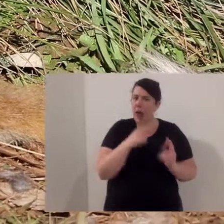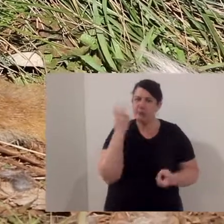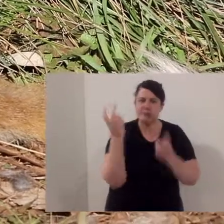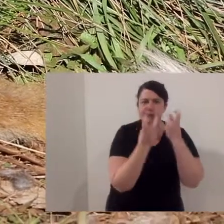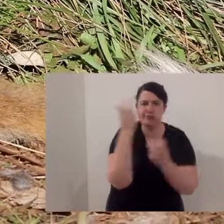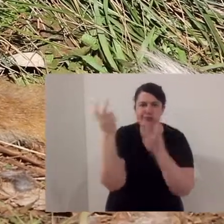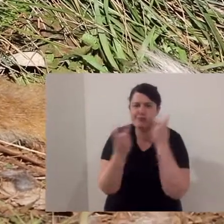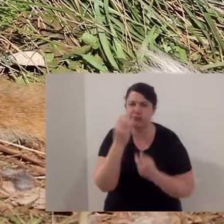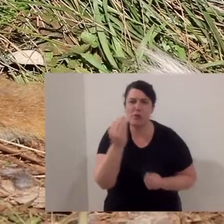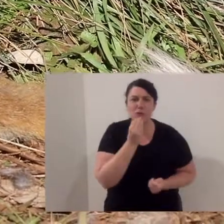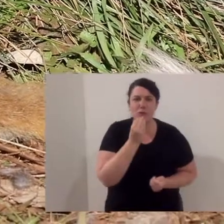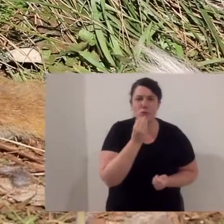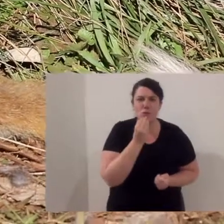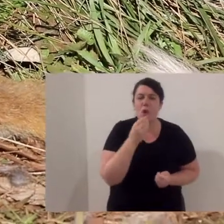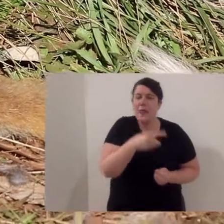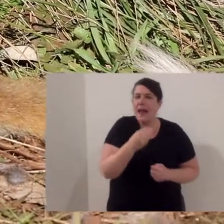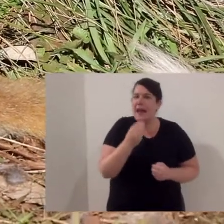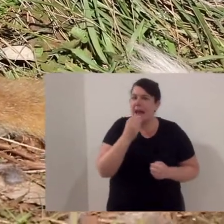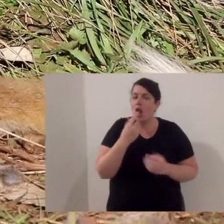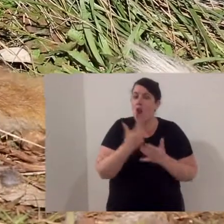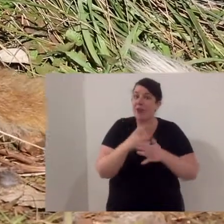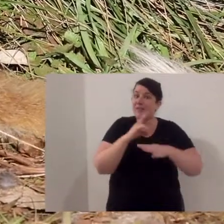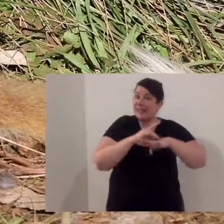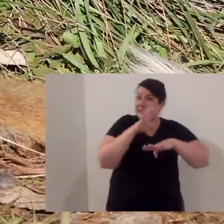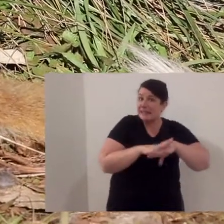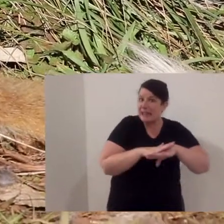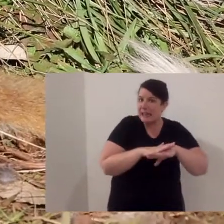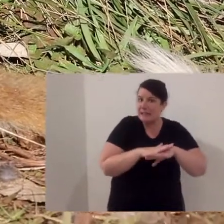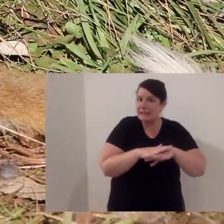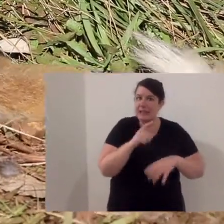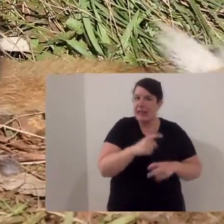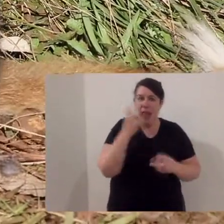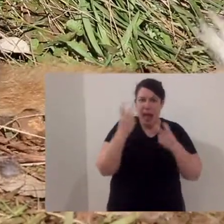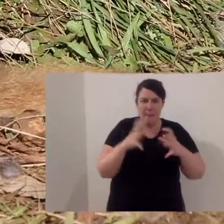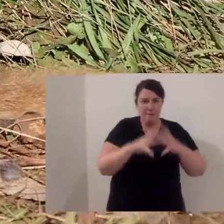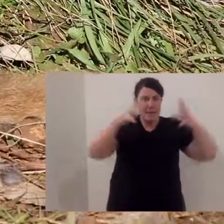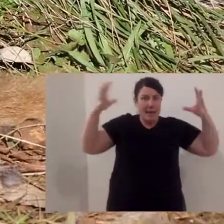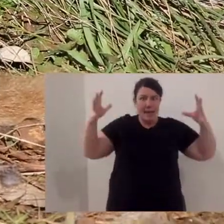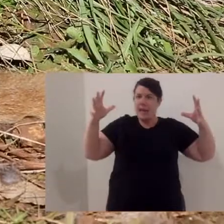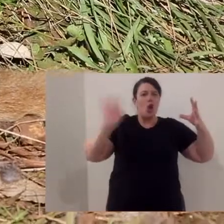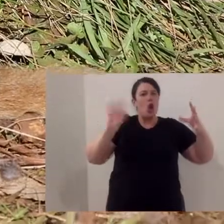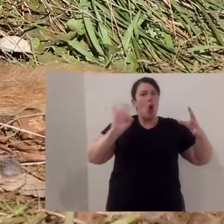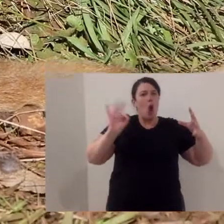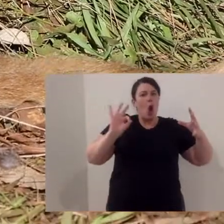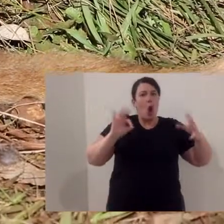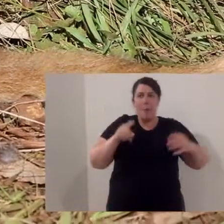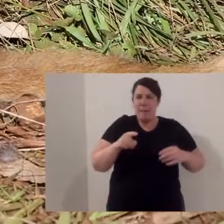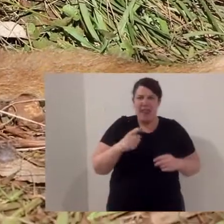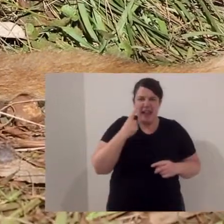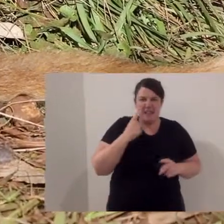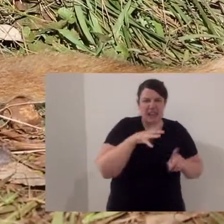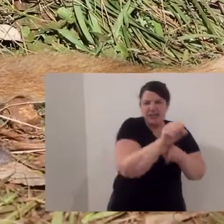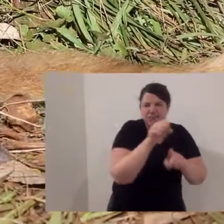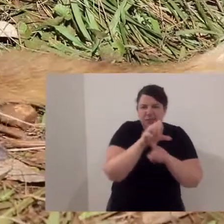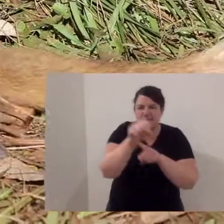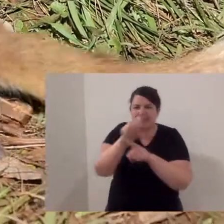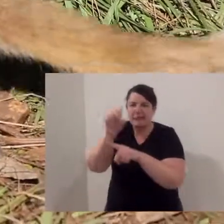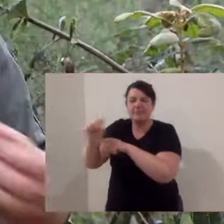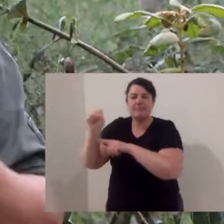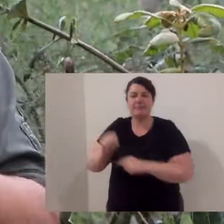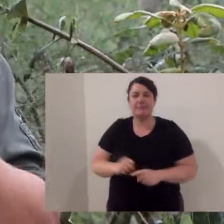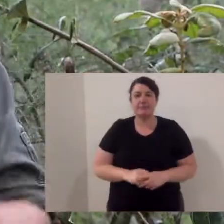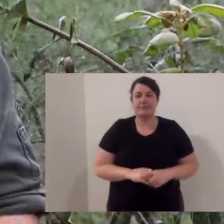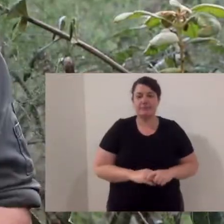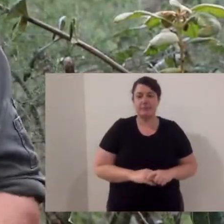head and have a look at its body. Now, it is a little predator. Eastern quolls, they actually eat a lot of insects, so they're not hunting really big prey.